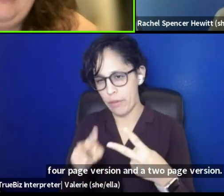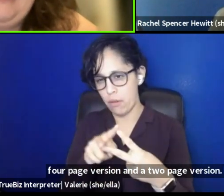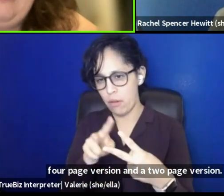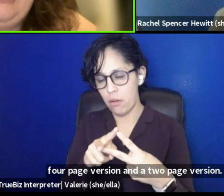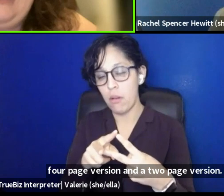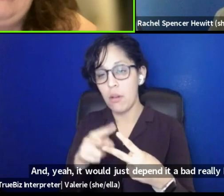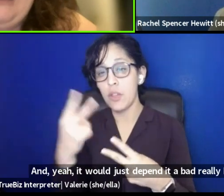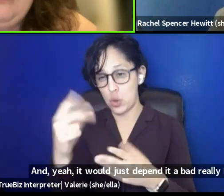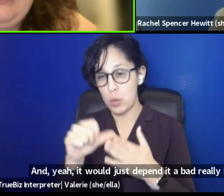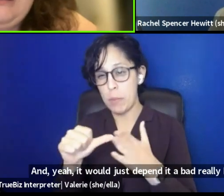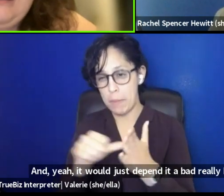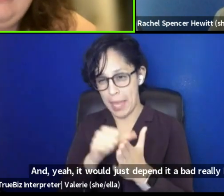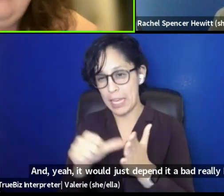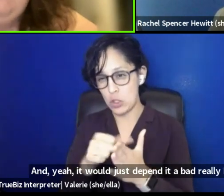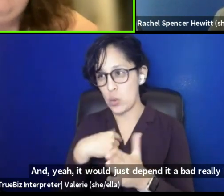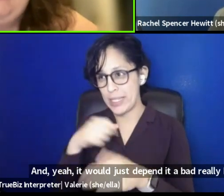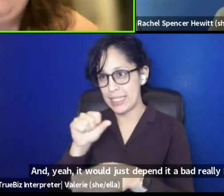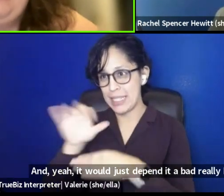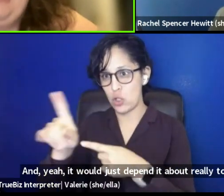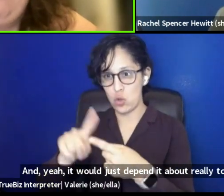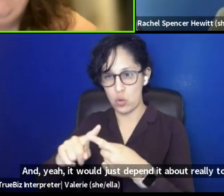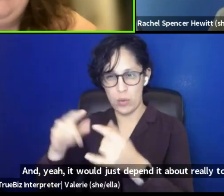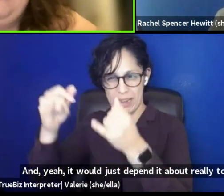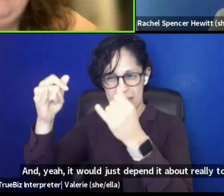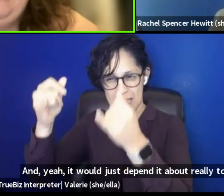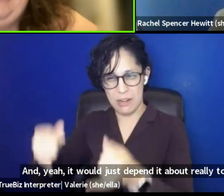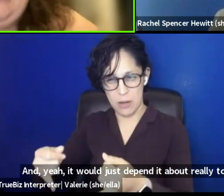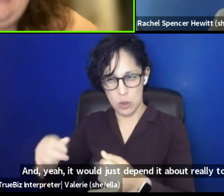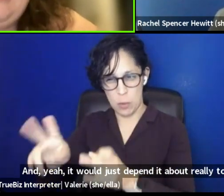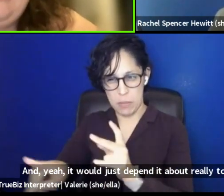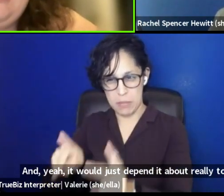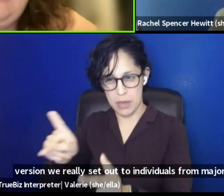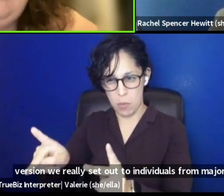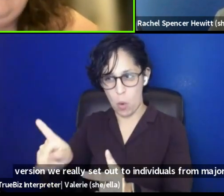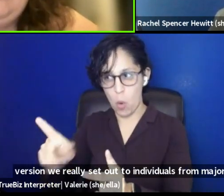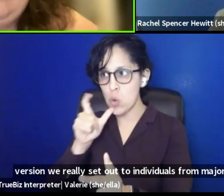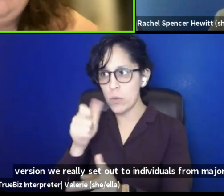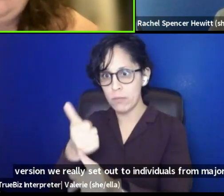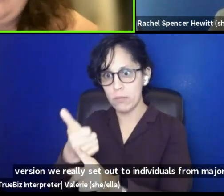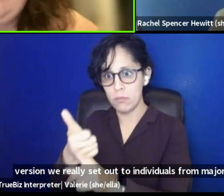version we really sent out to individuals for major gift asks.